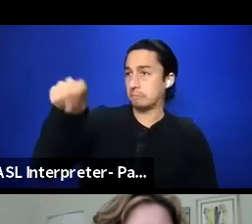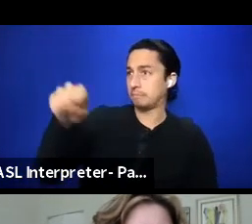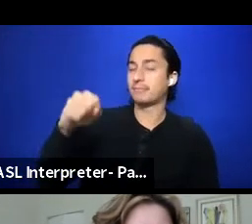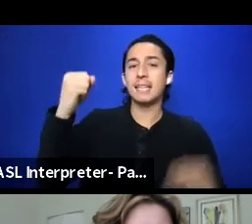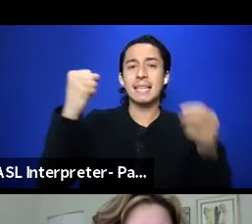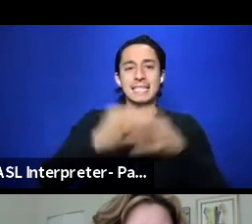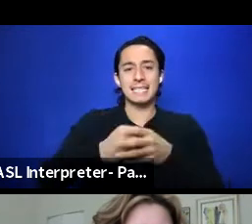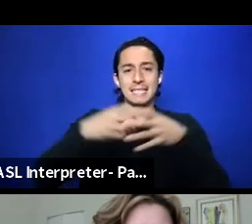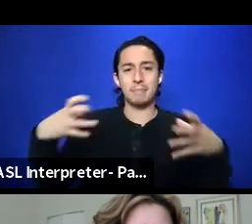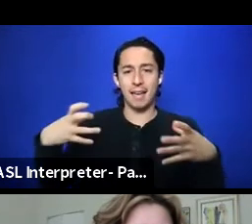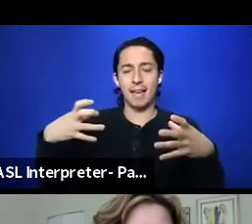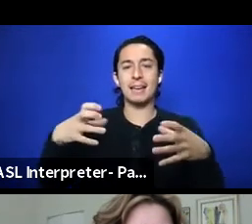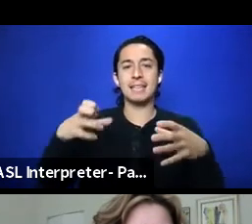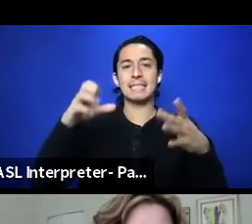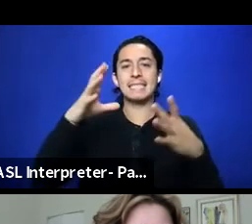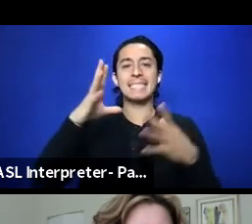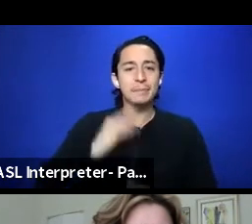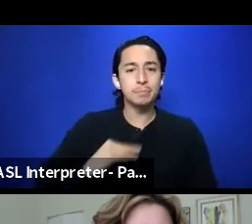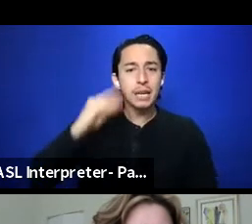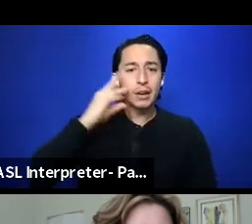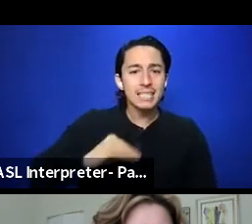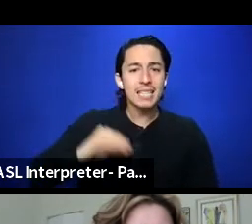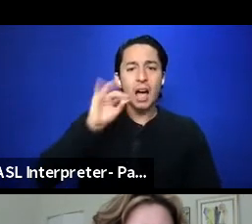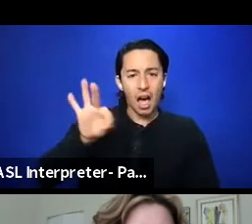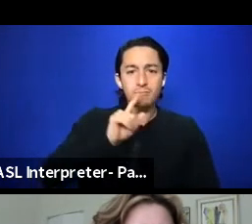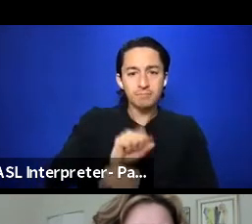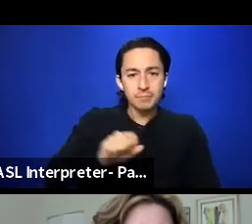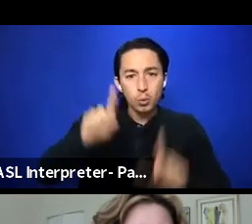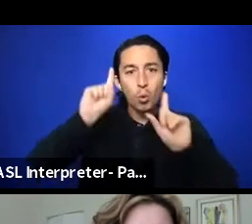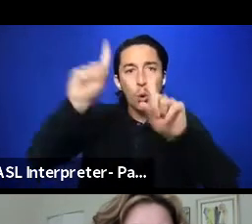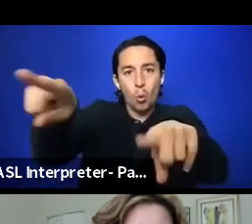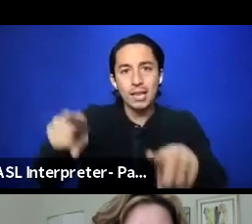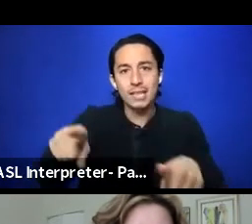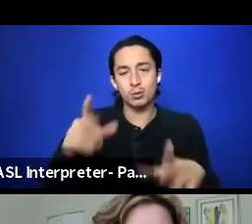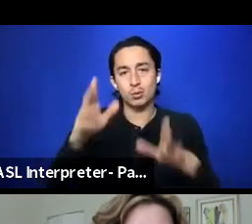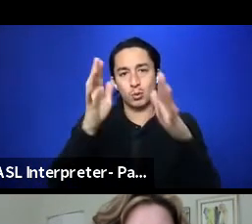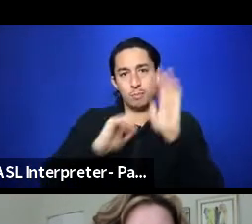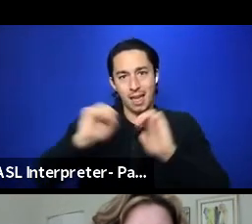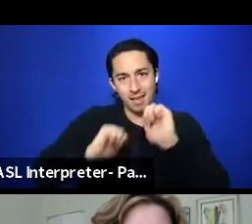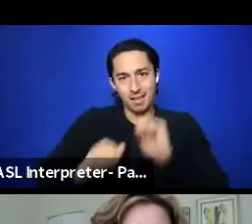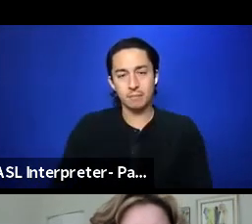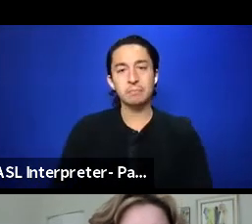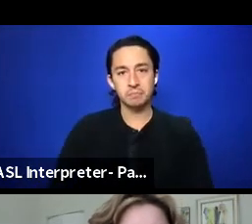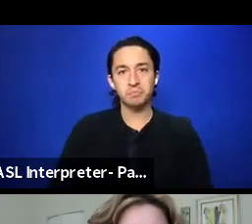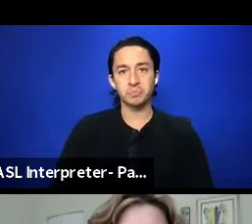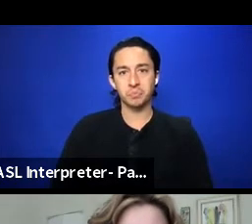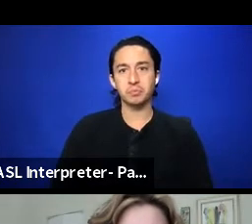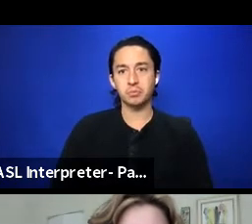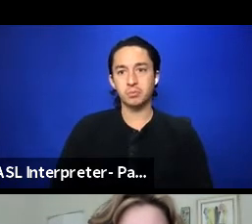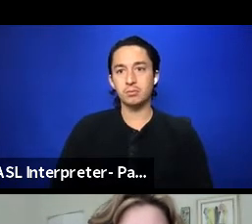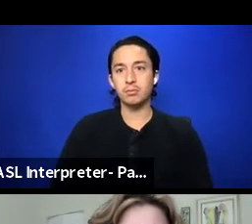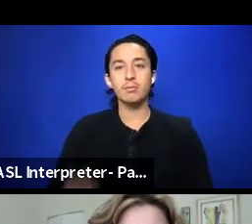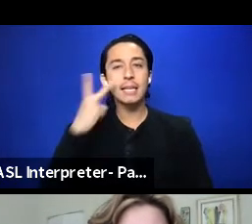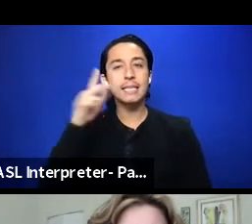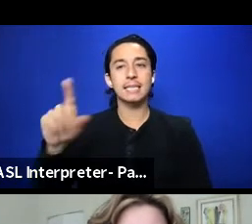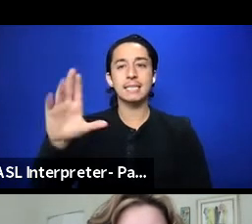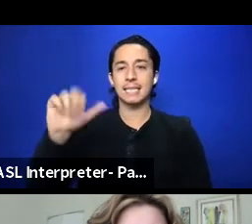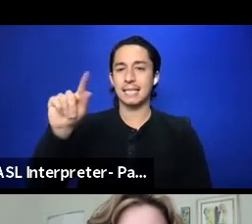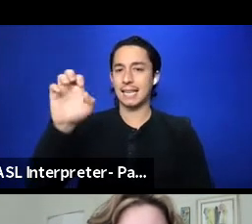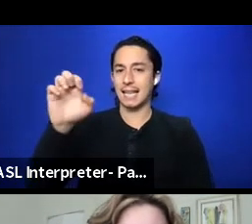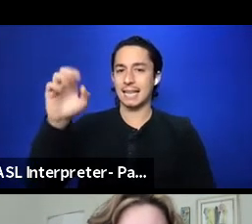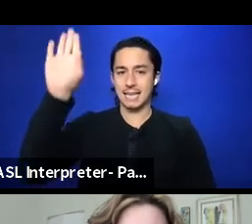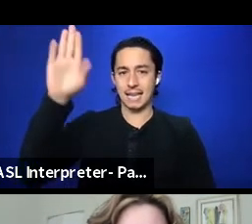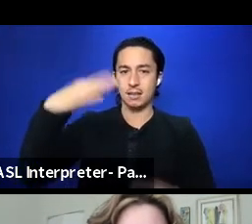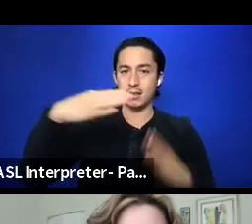expand the experience of going to the play, right? Yeah. I see Kate's hand in the corner up there, in my corner, at least.